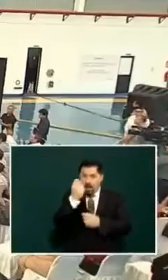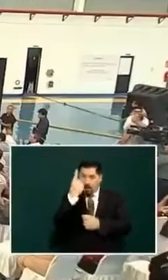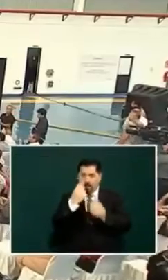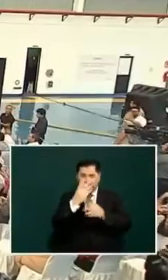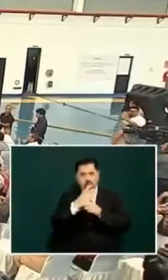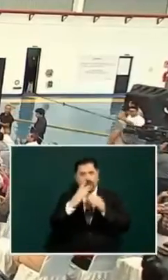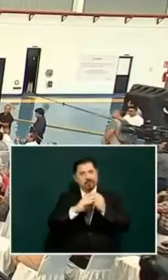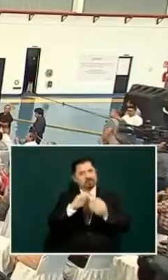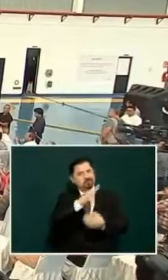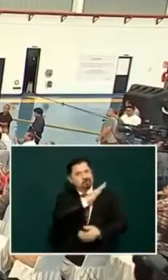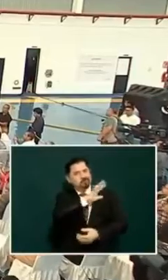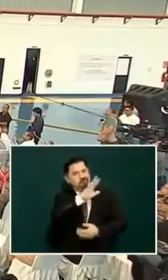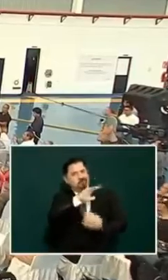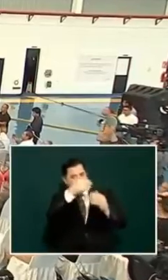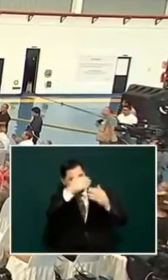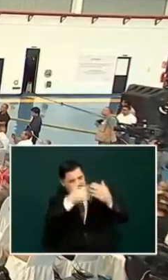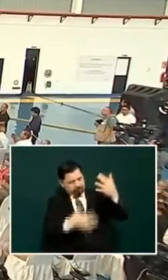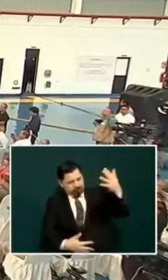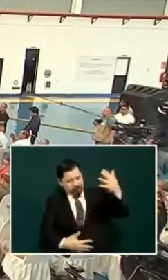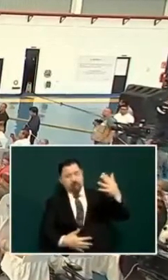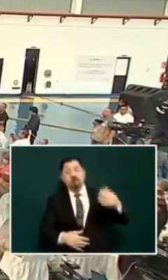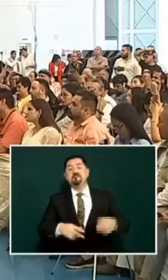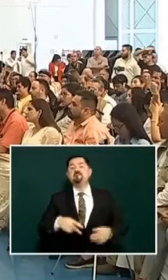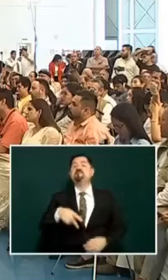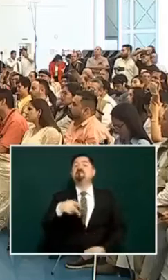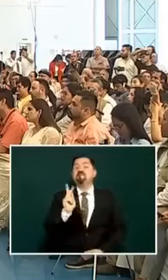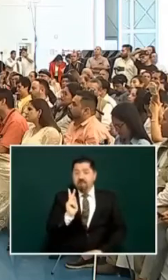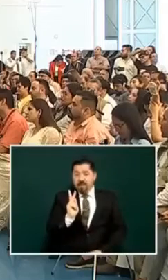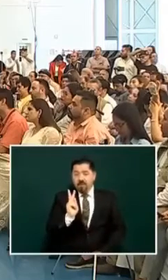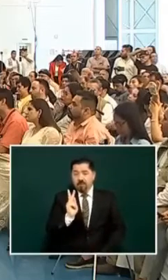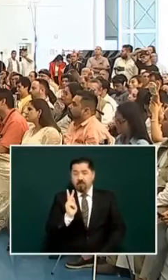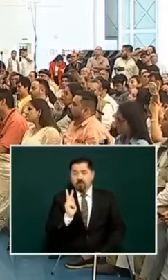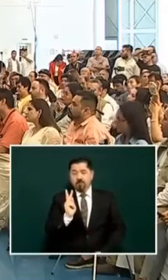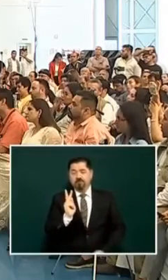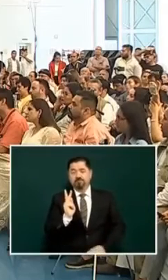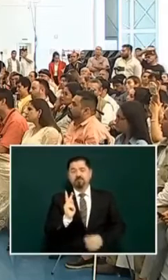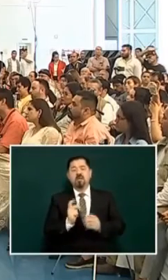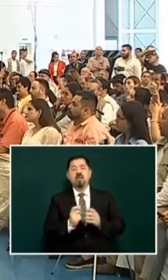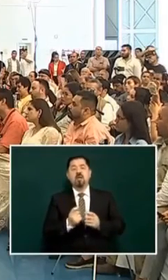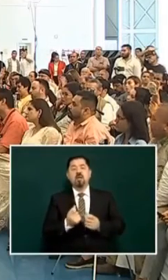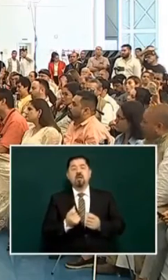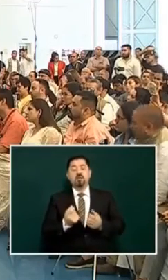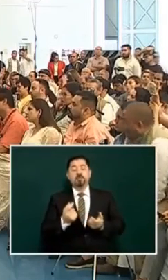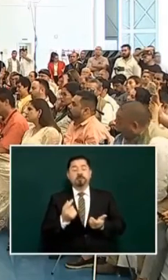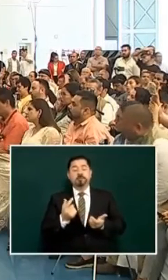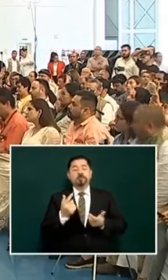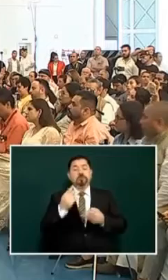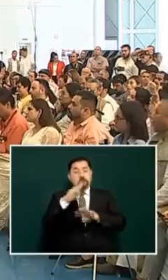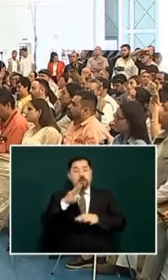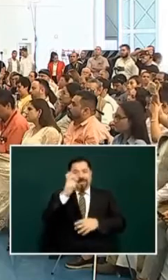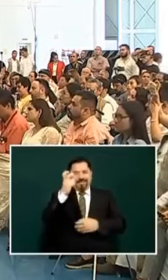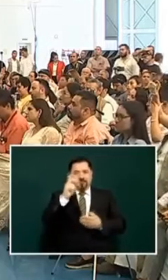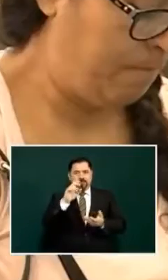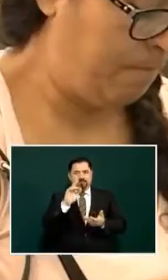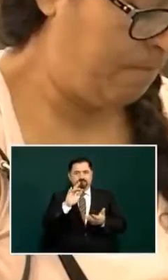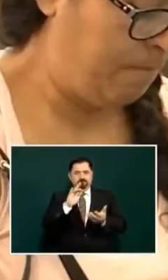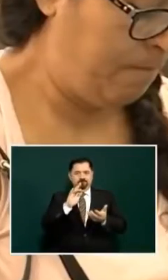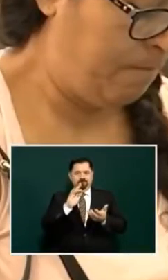where it corresponds to to the supports